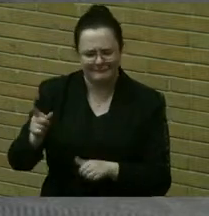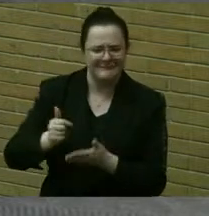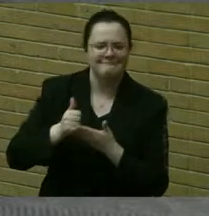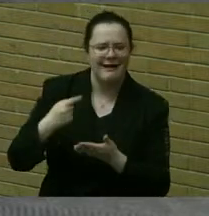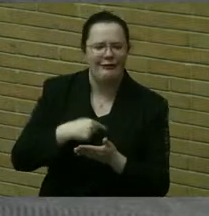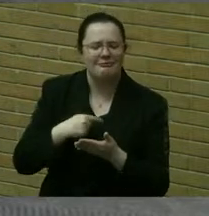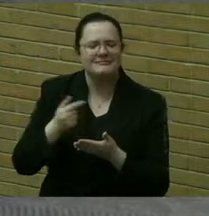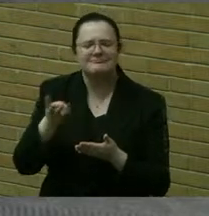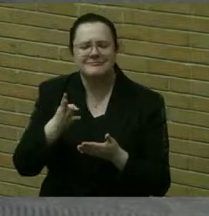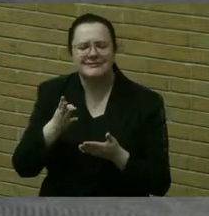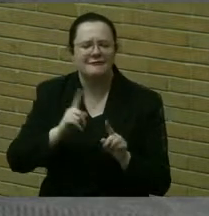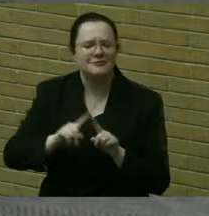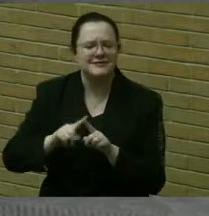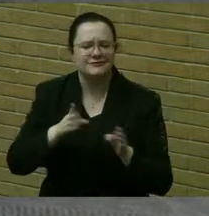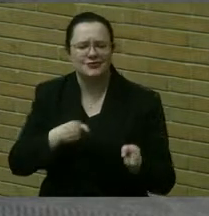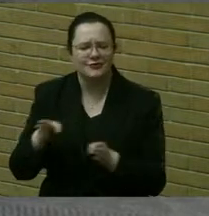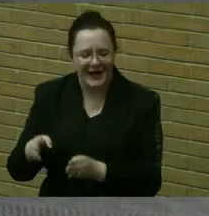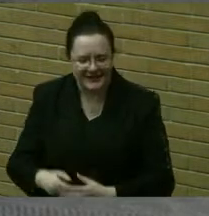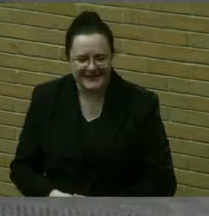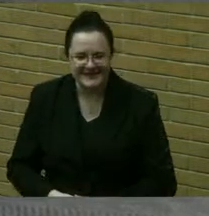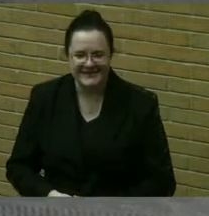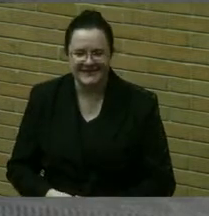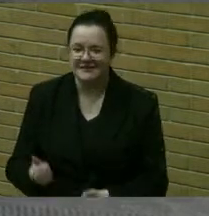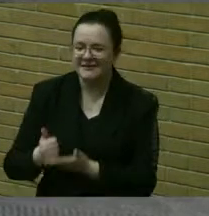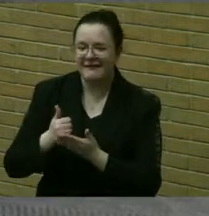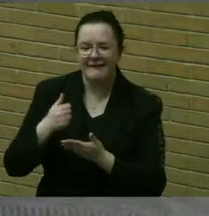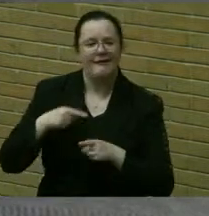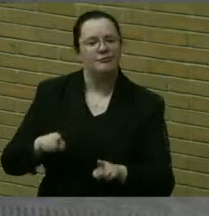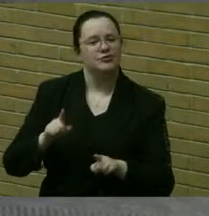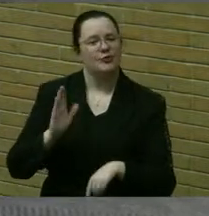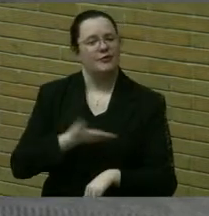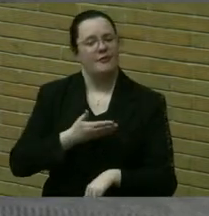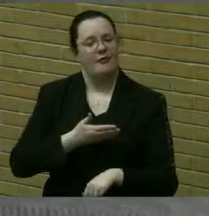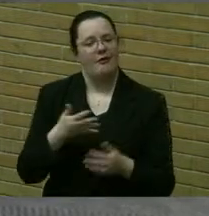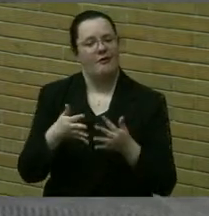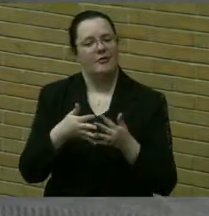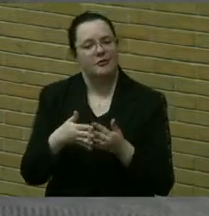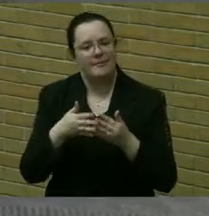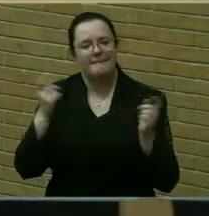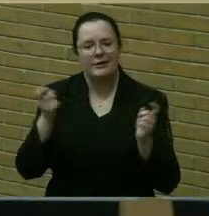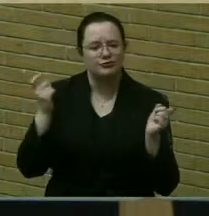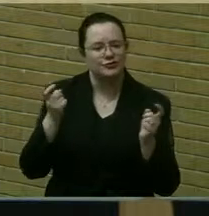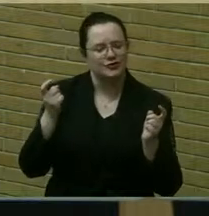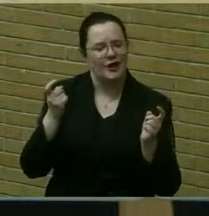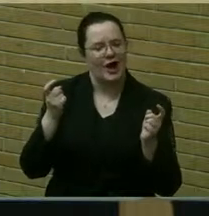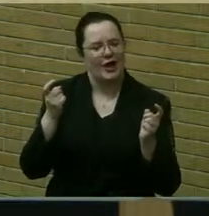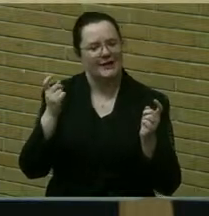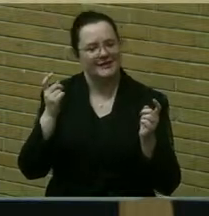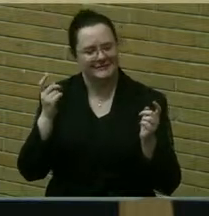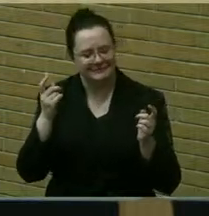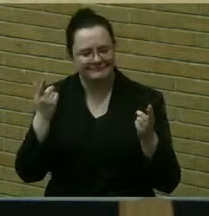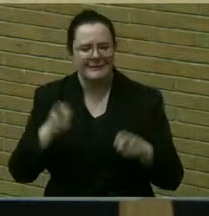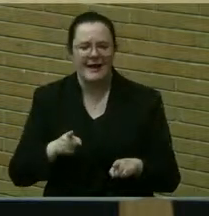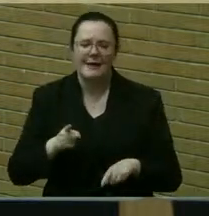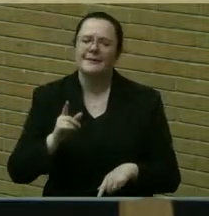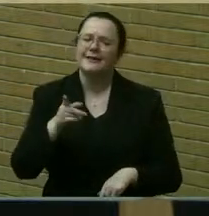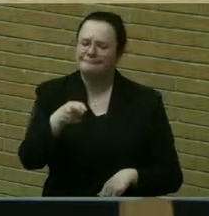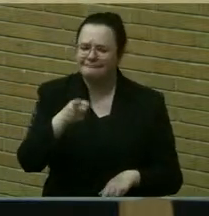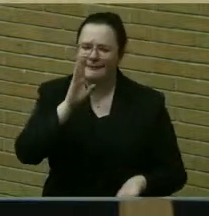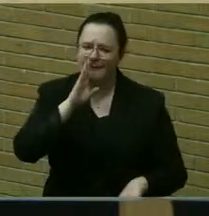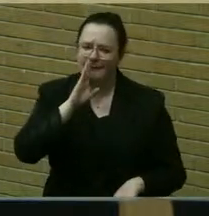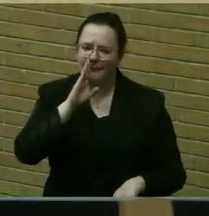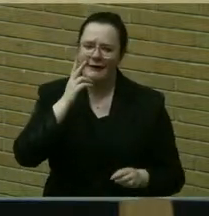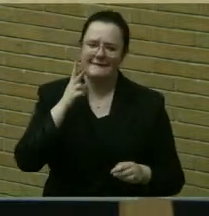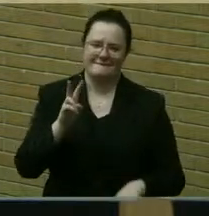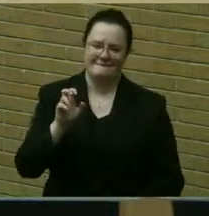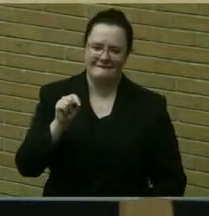at some of our patriotic ceremonies out at the Brighton Veterans Memorial, and we really do appreciate